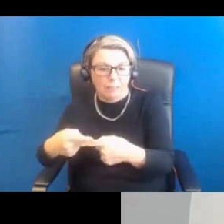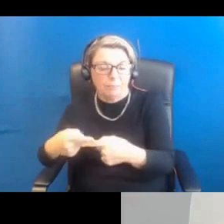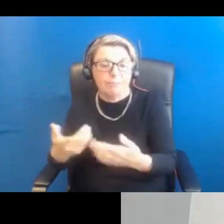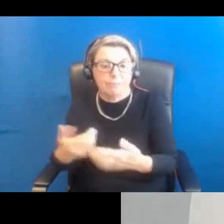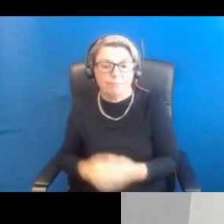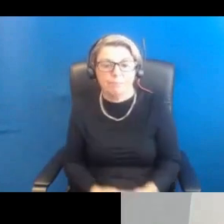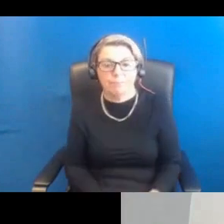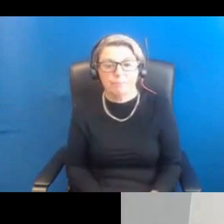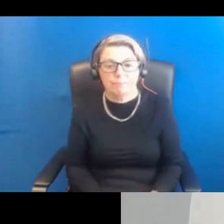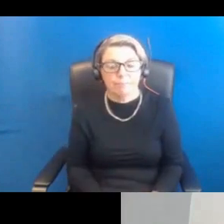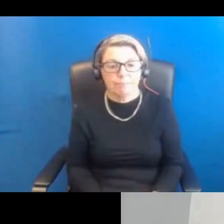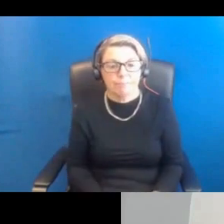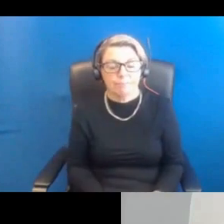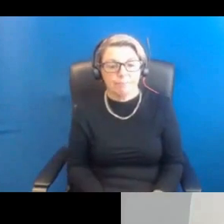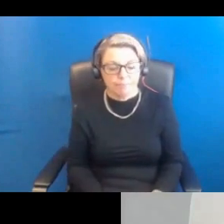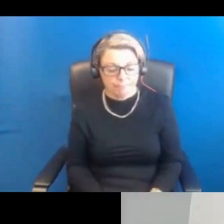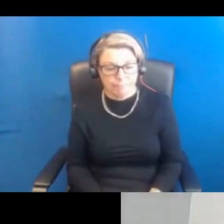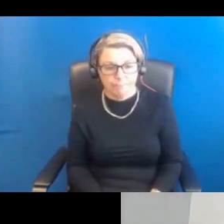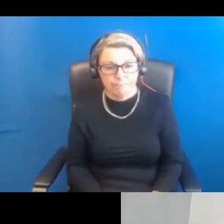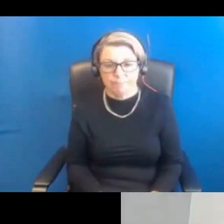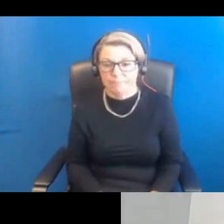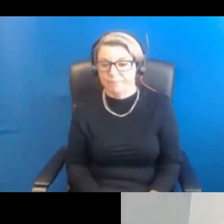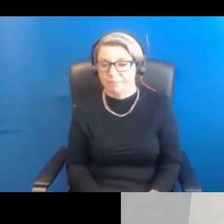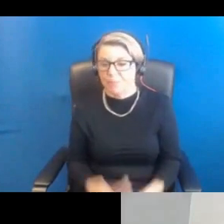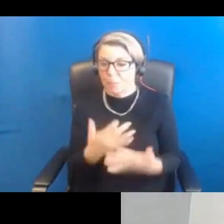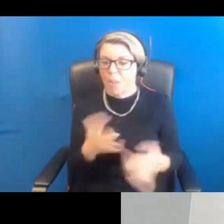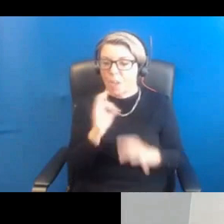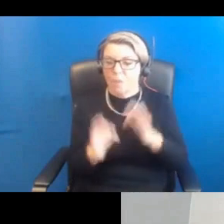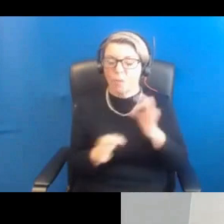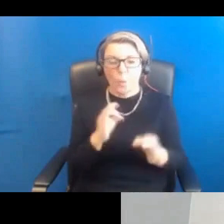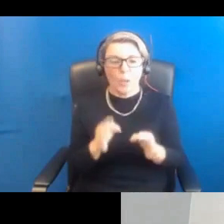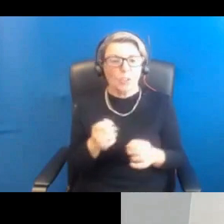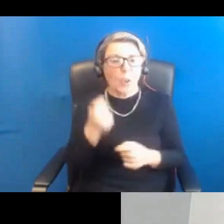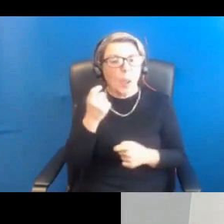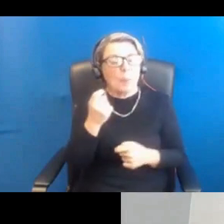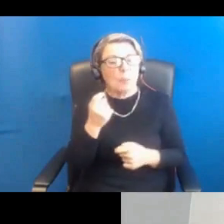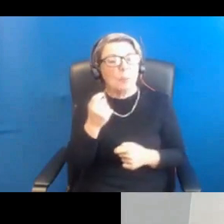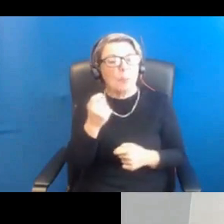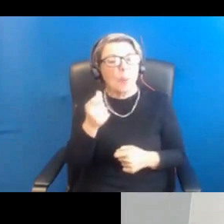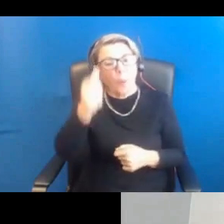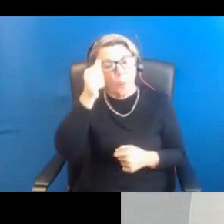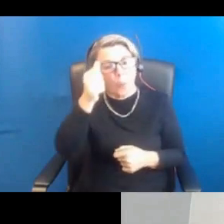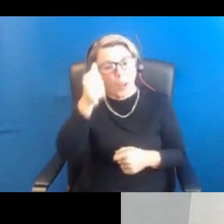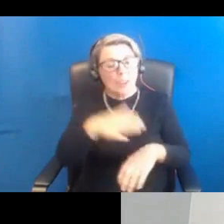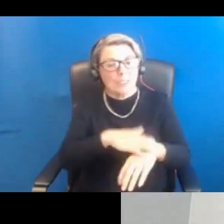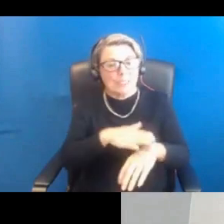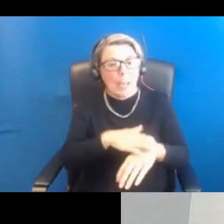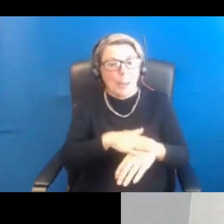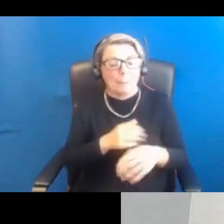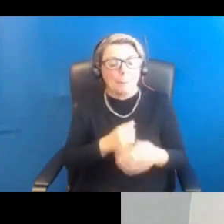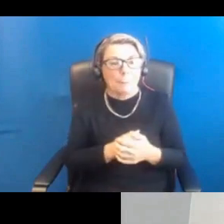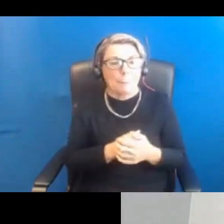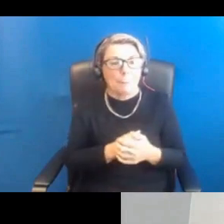OK, well, thank you very much. And we still do have quite a lot of questions, but I'm conscious of the time and I kind of wanted to